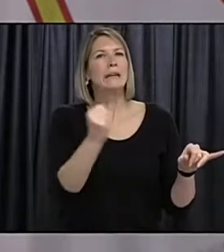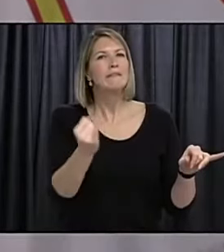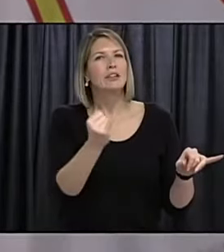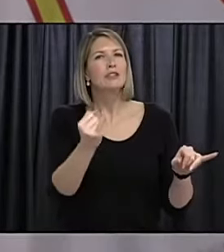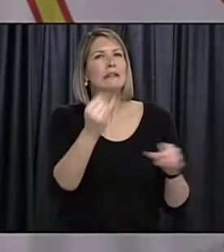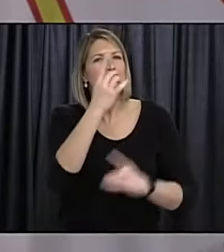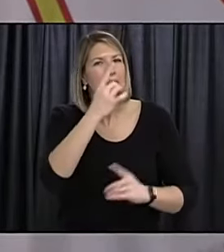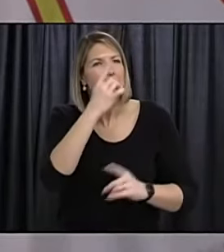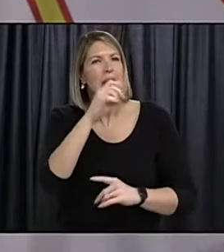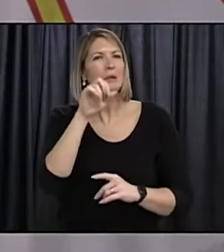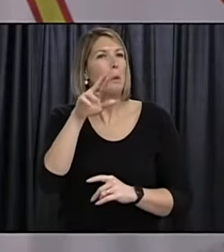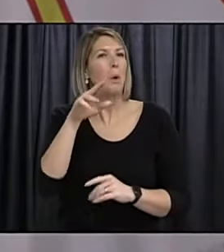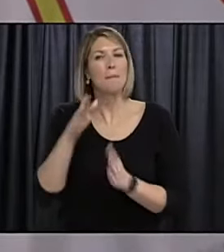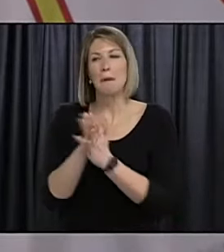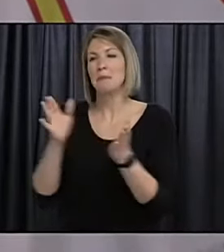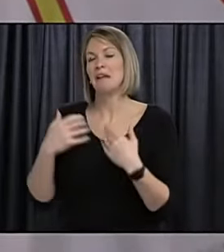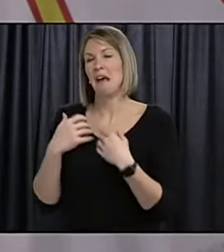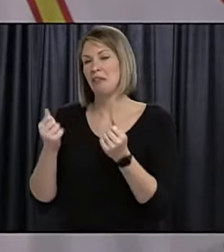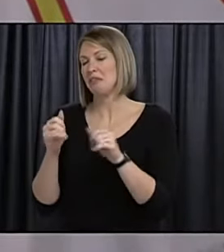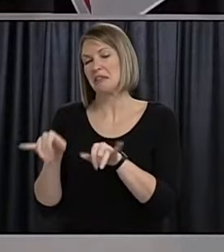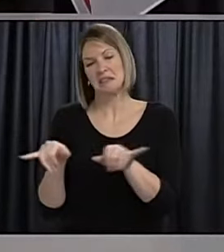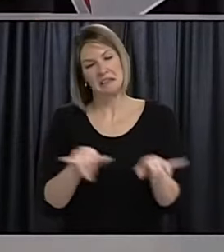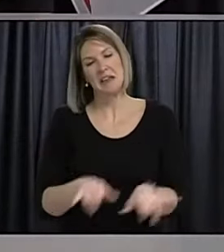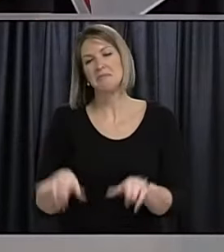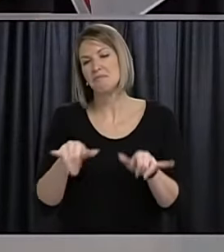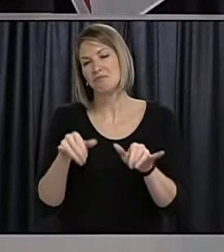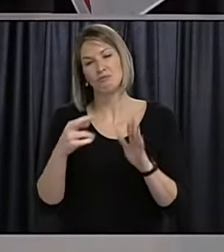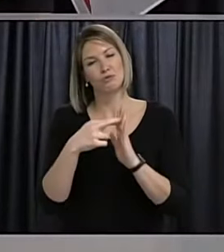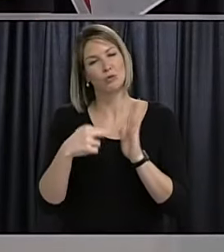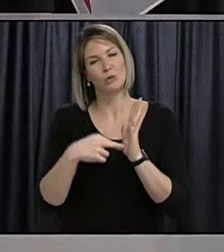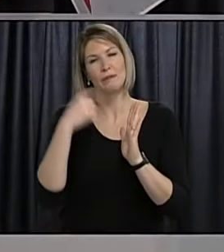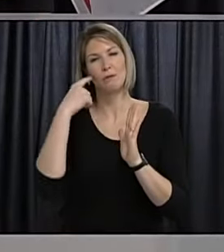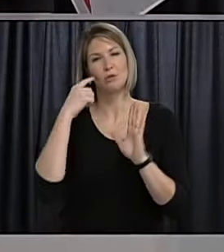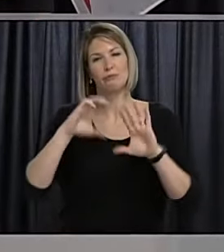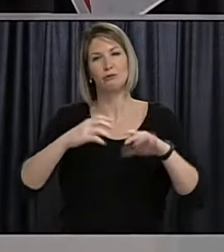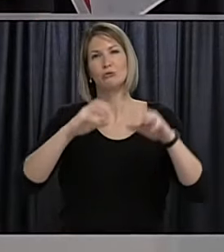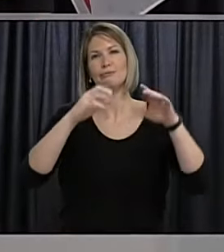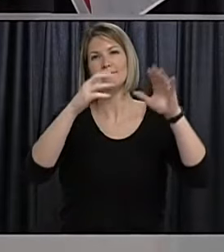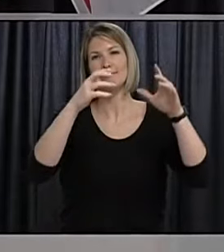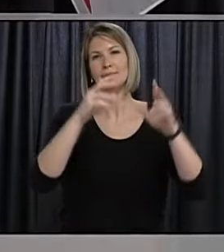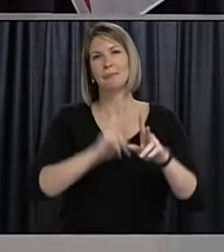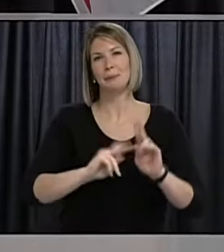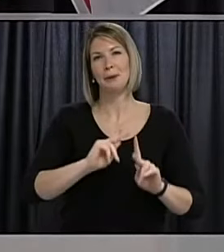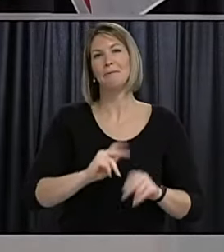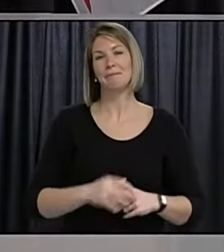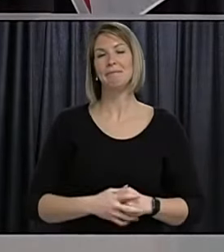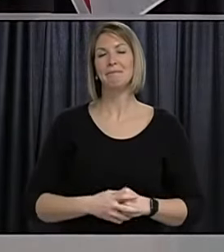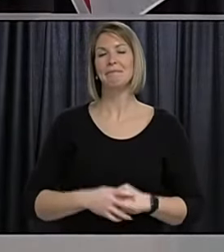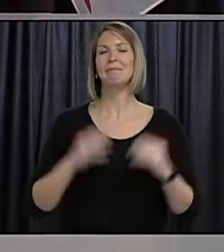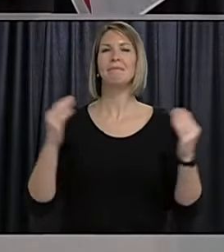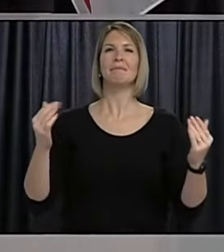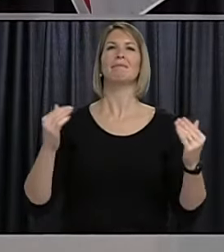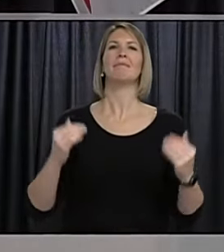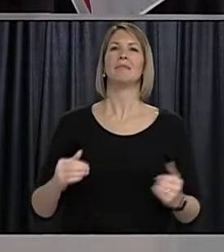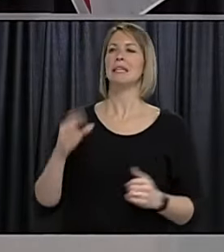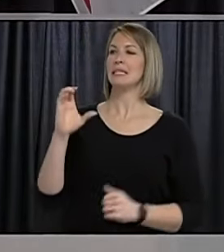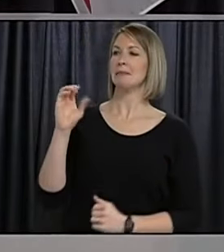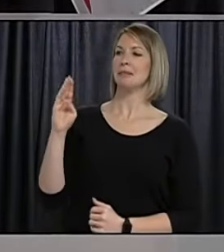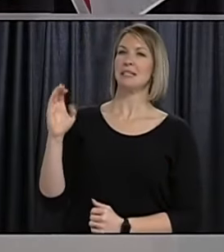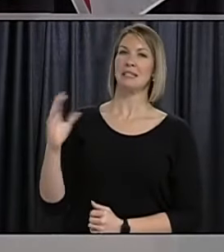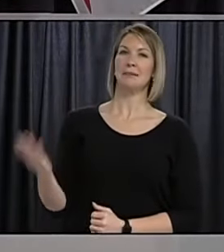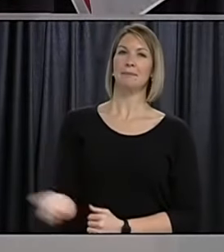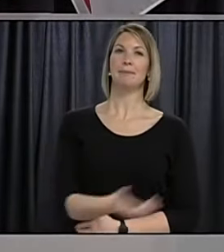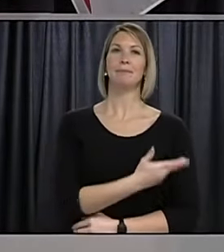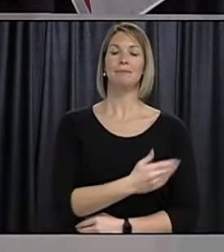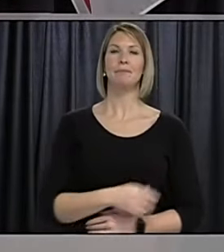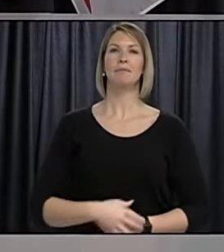okay thanks peter cowan with cbc do you have a final question